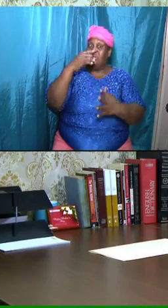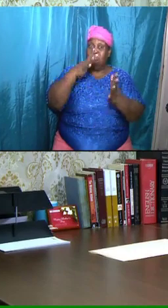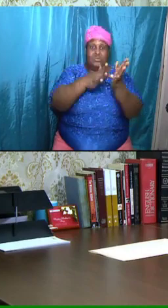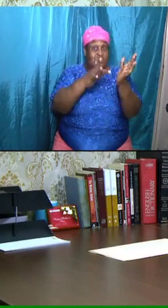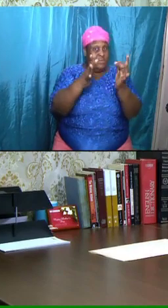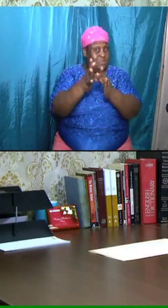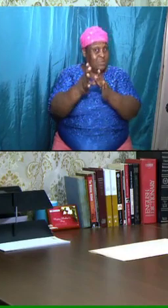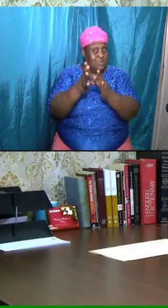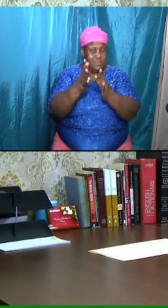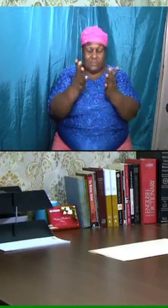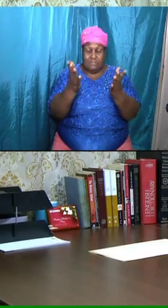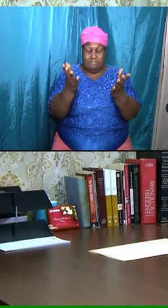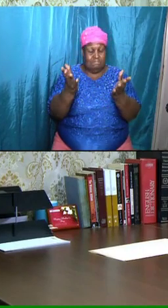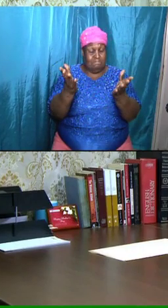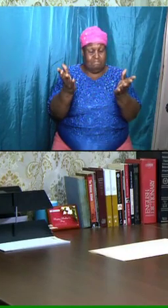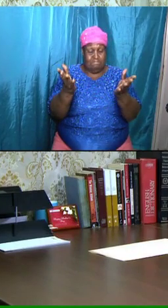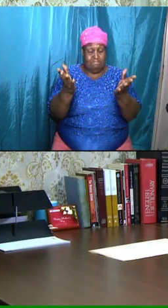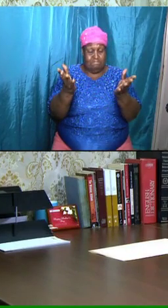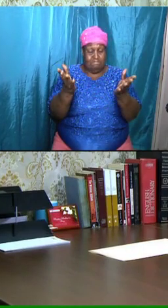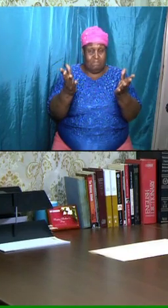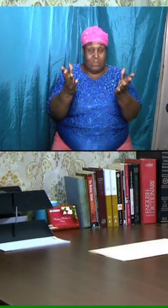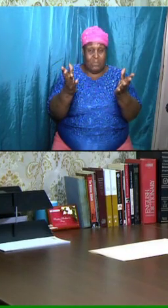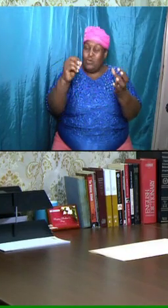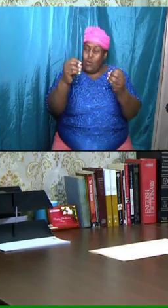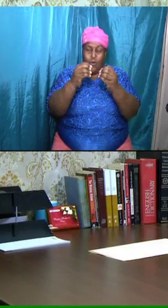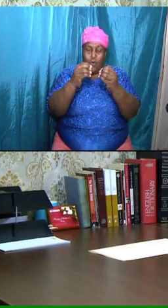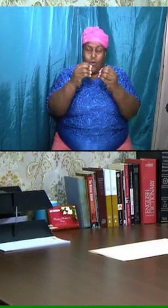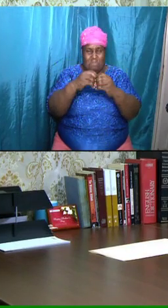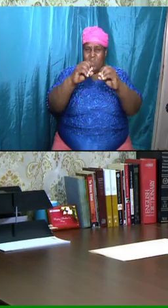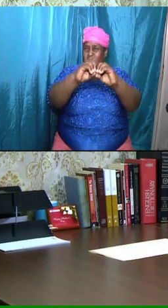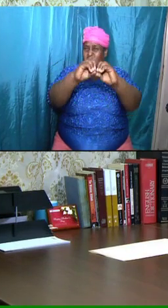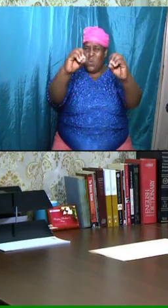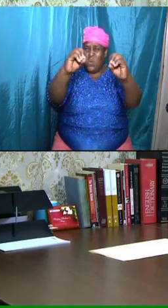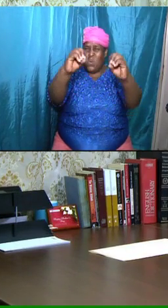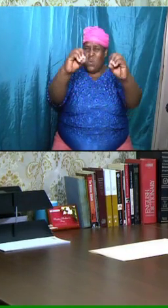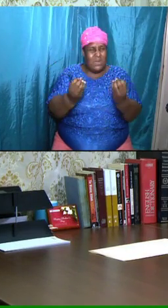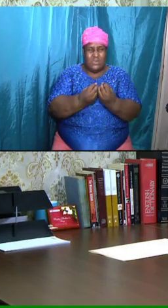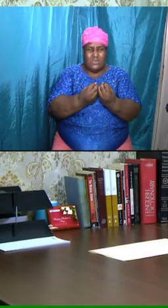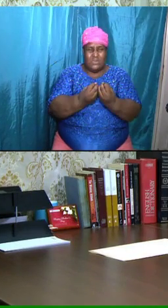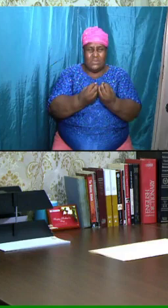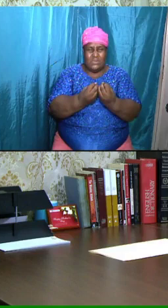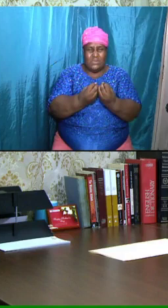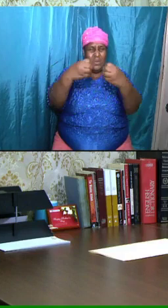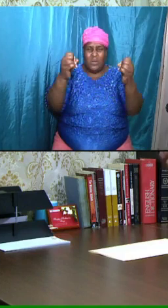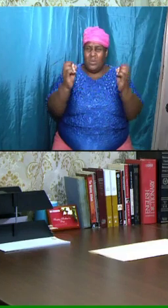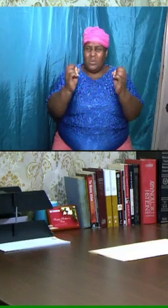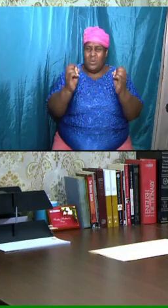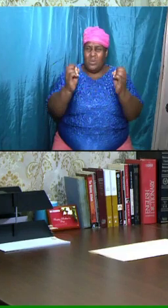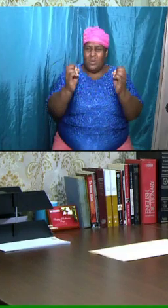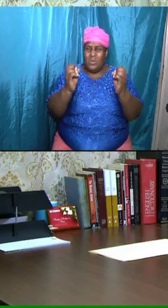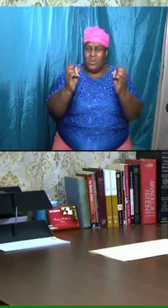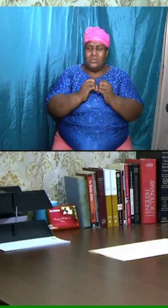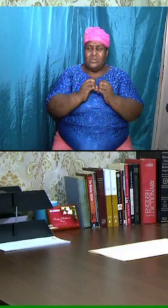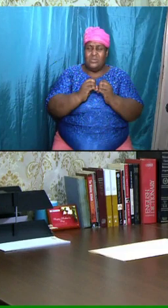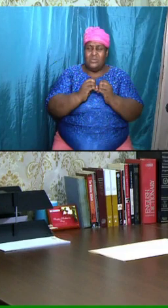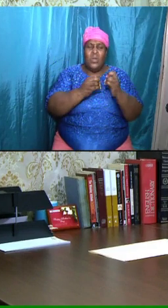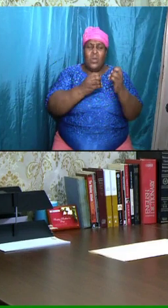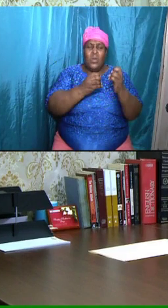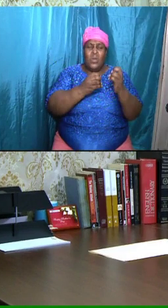could be such that it embrace and pull and hold